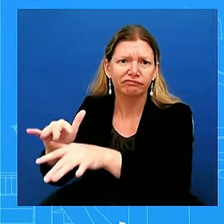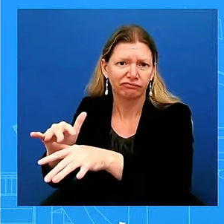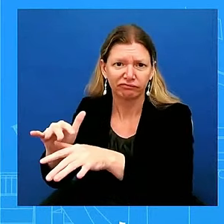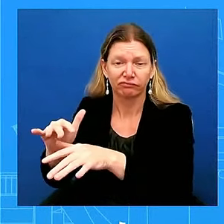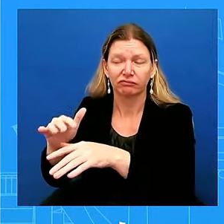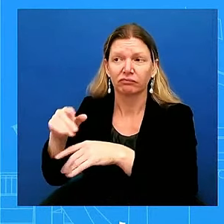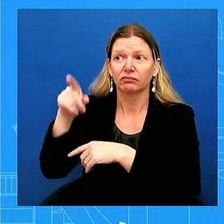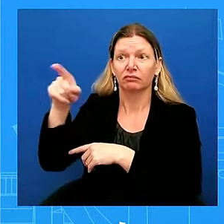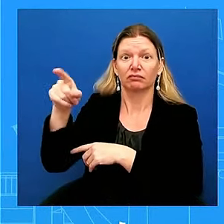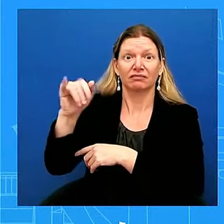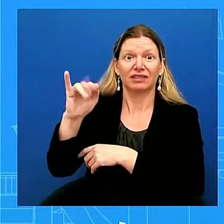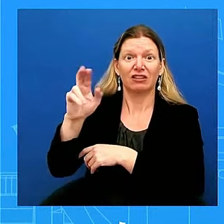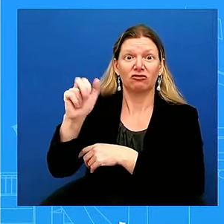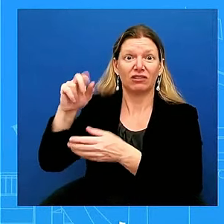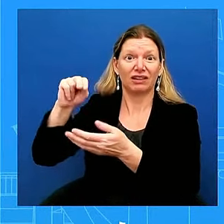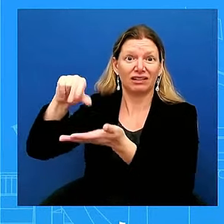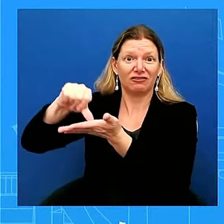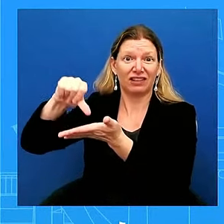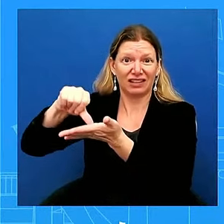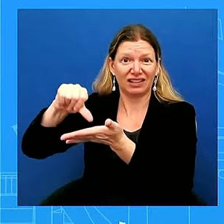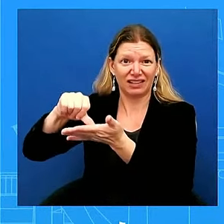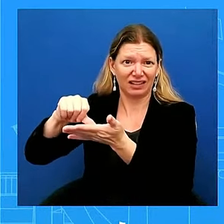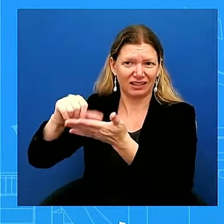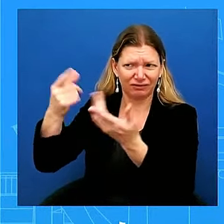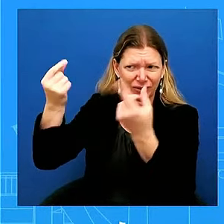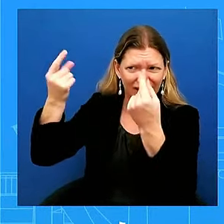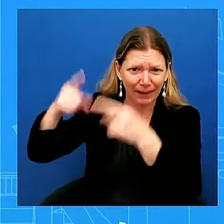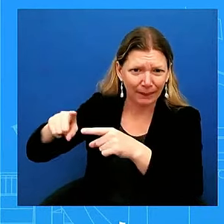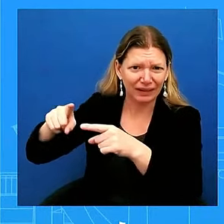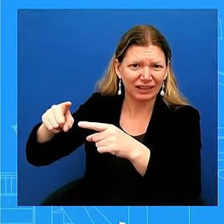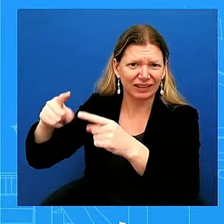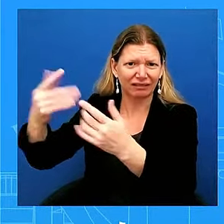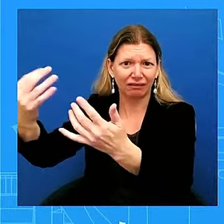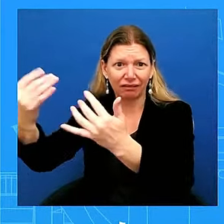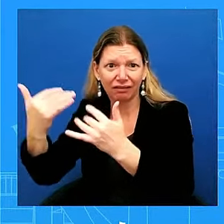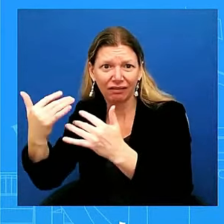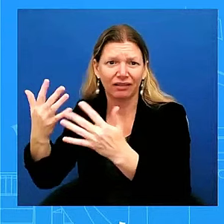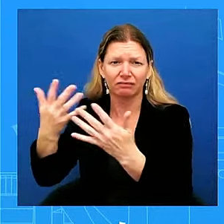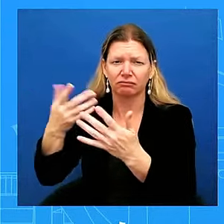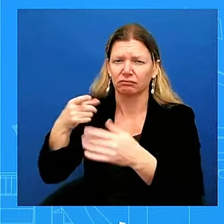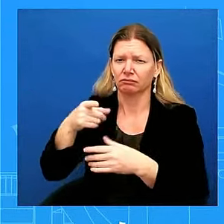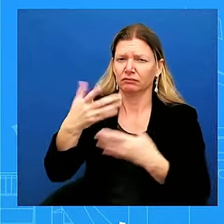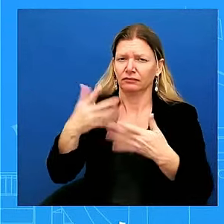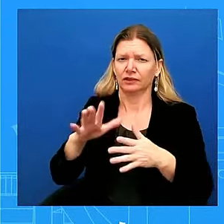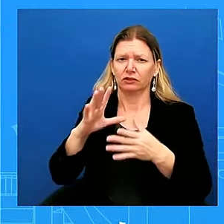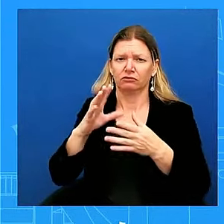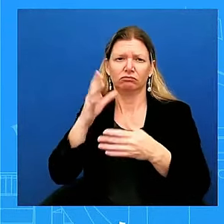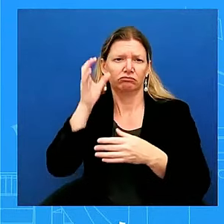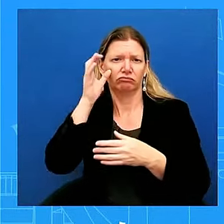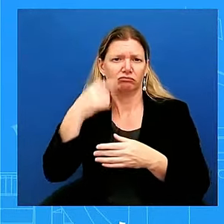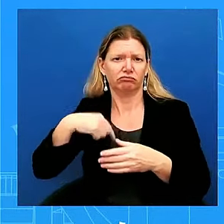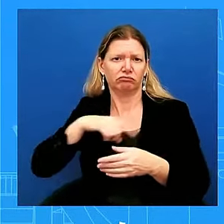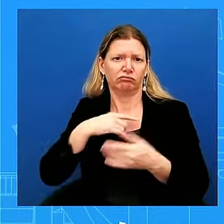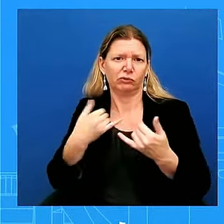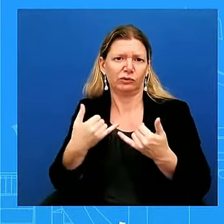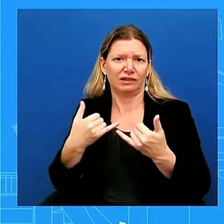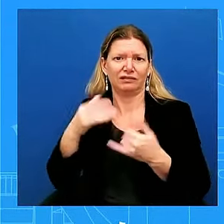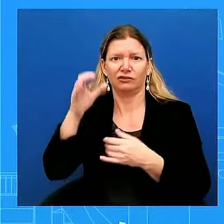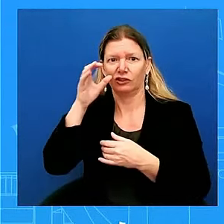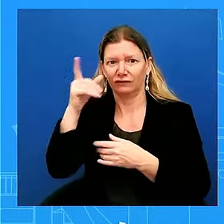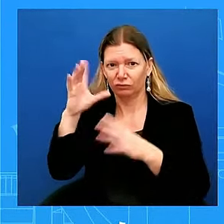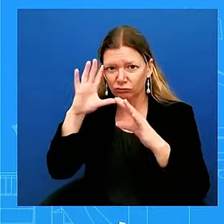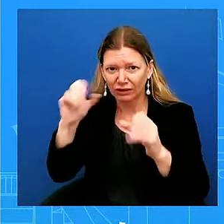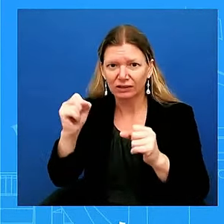from the President. And so we're going to continue to make sure that we are there to defend Israel. And we are committed. As you heard from